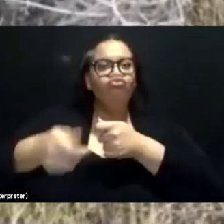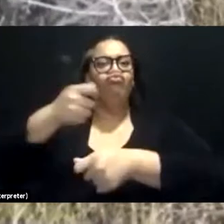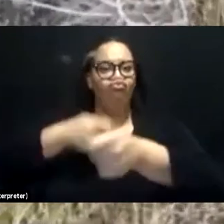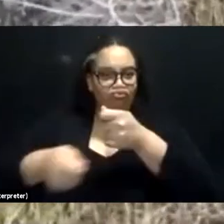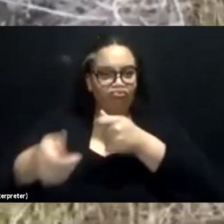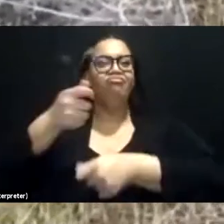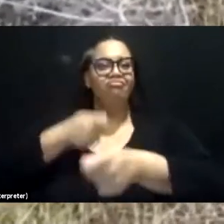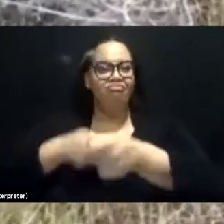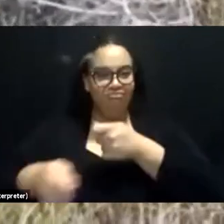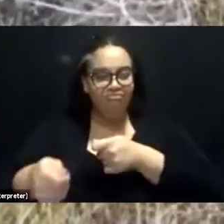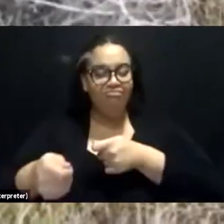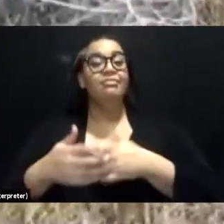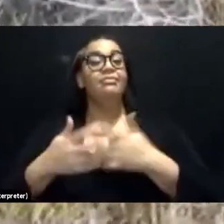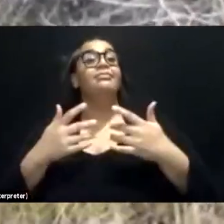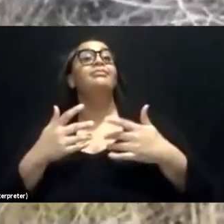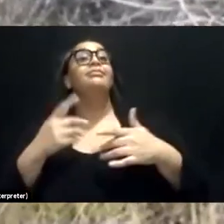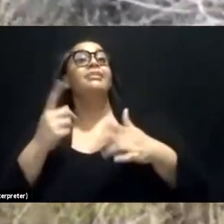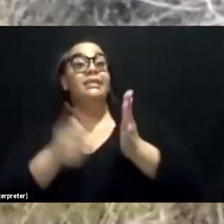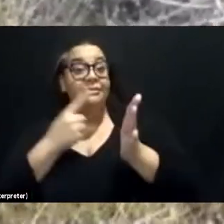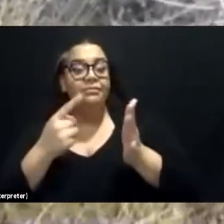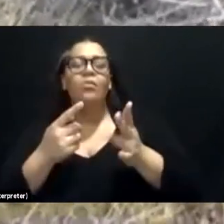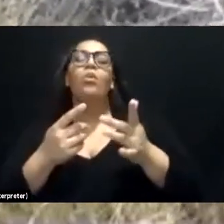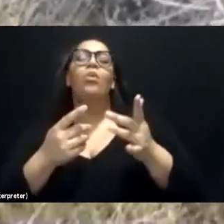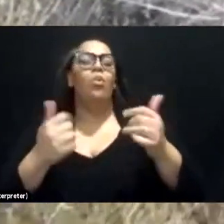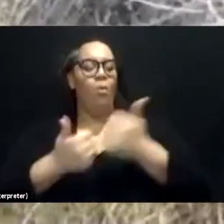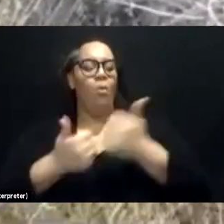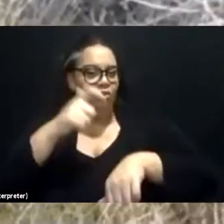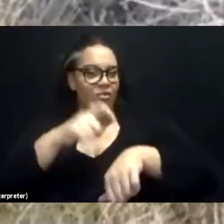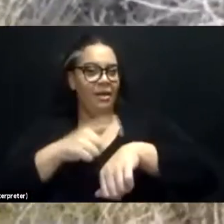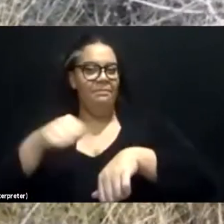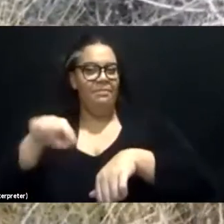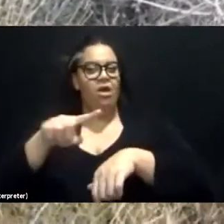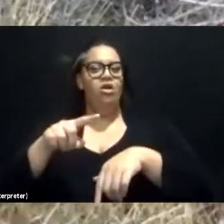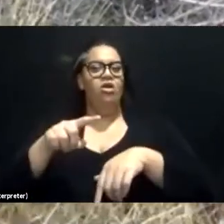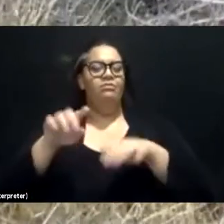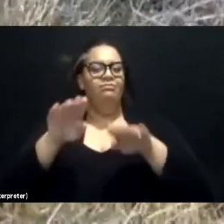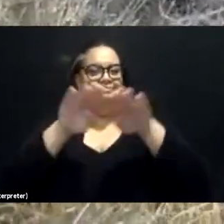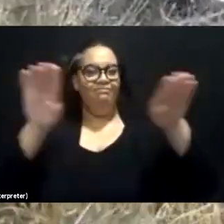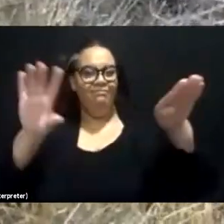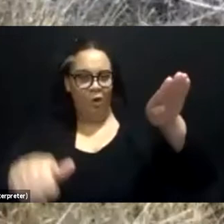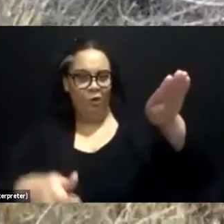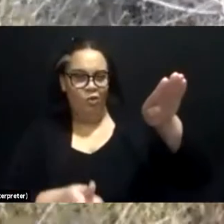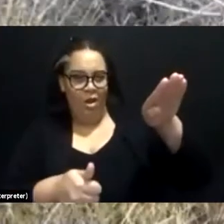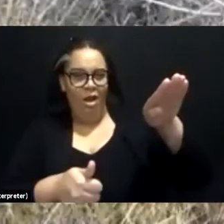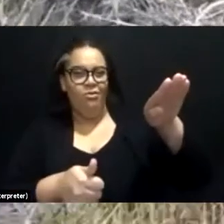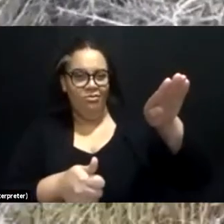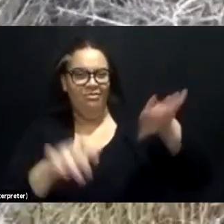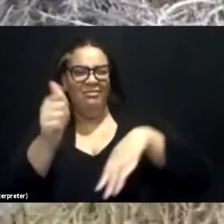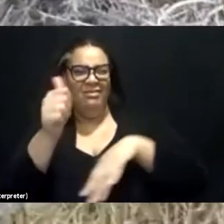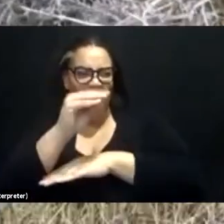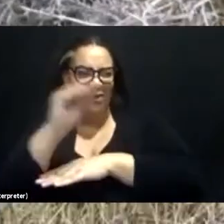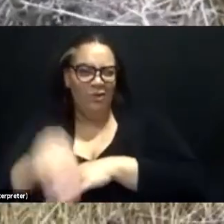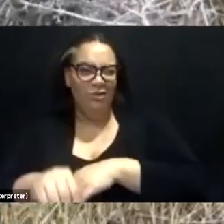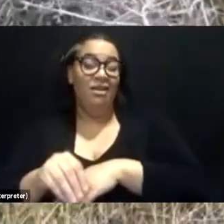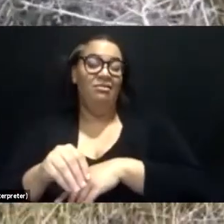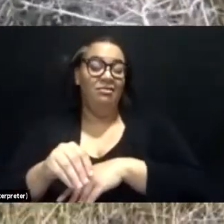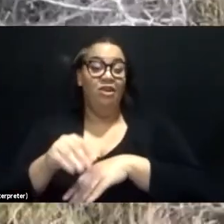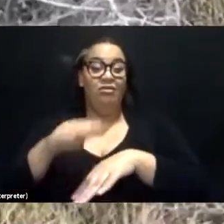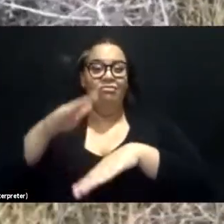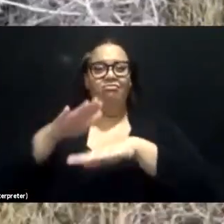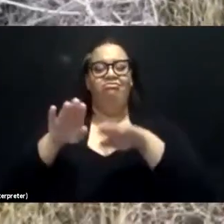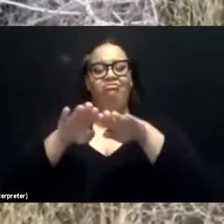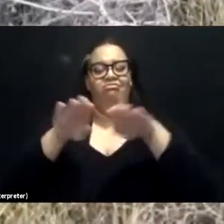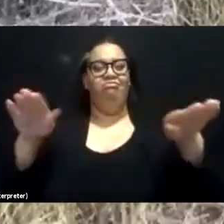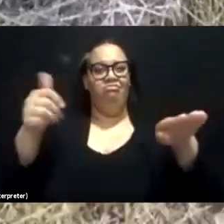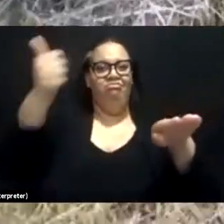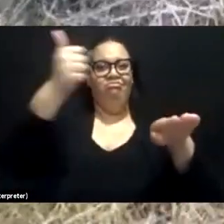time underground in burrows. So they're not usually out moving around. They're on the surface, just maybe 10% of their other lives. So usually they're